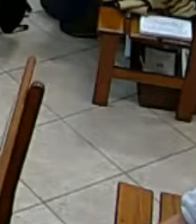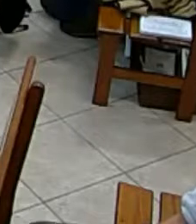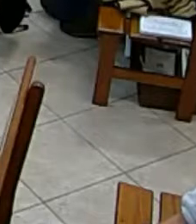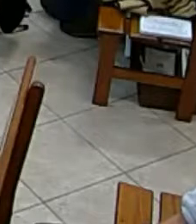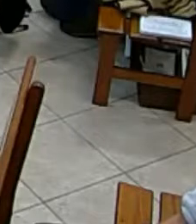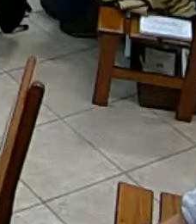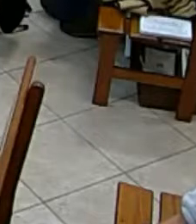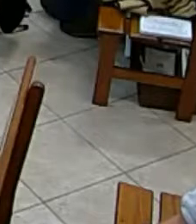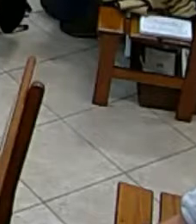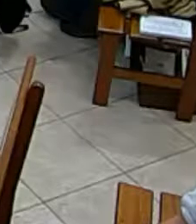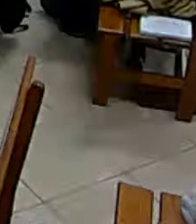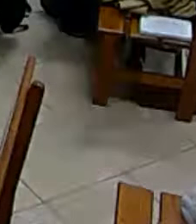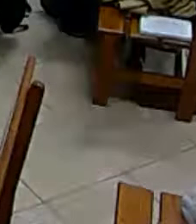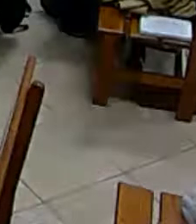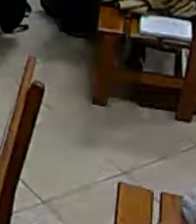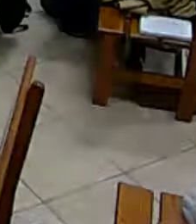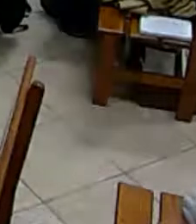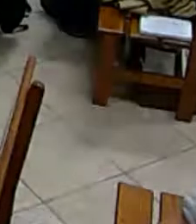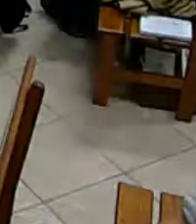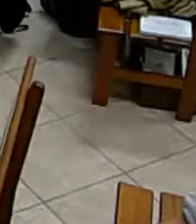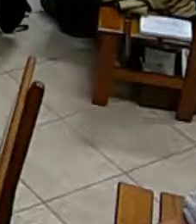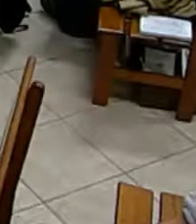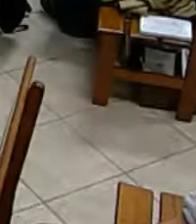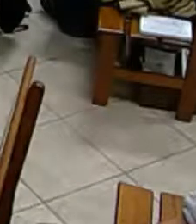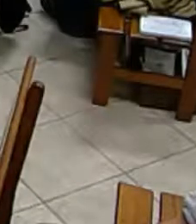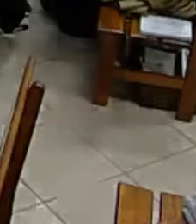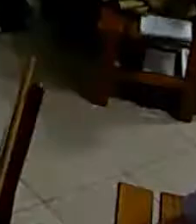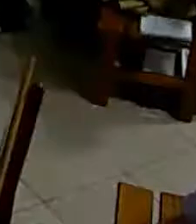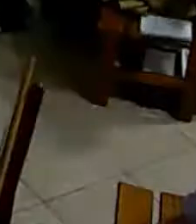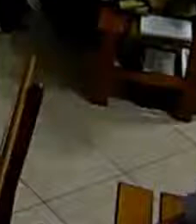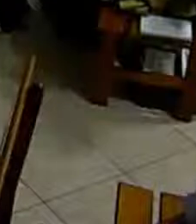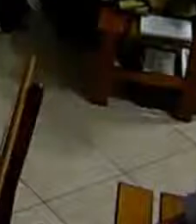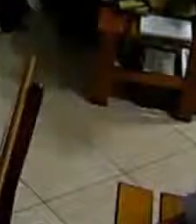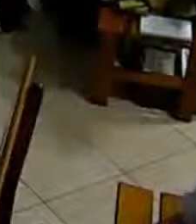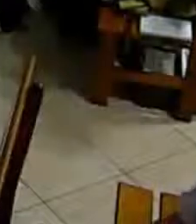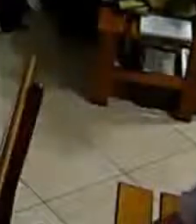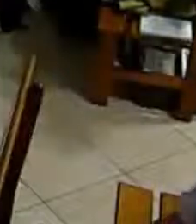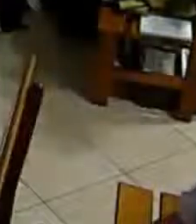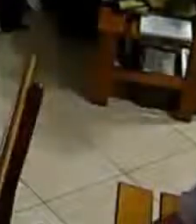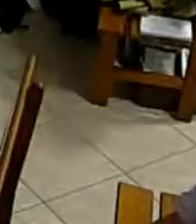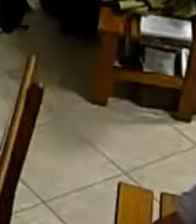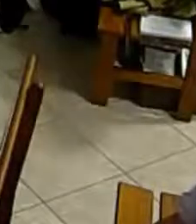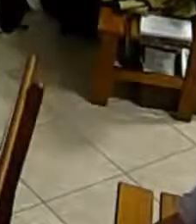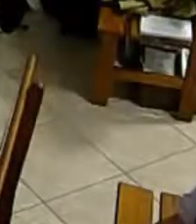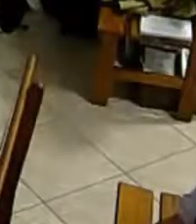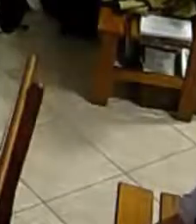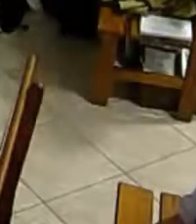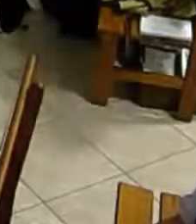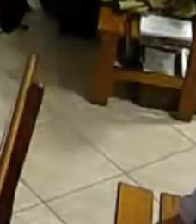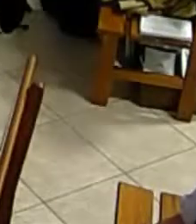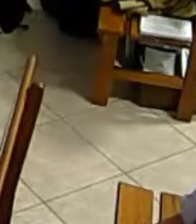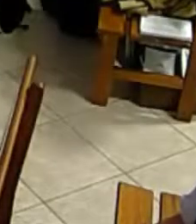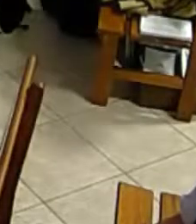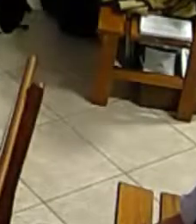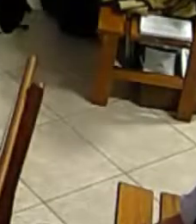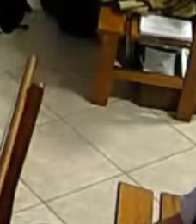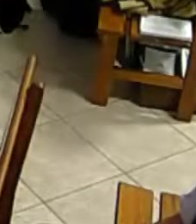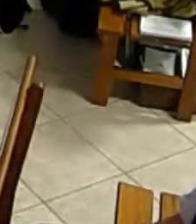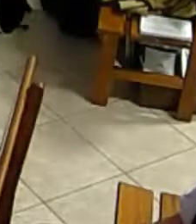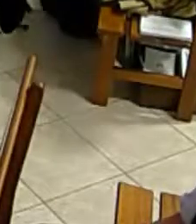After this class, we have a break for those that want to. It's going to be a quick class and 25 minutes.